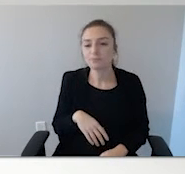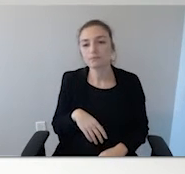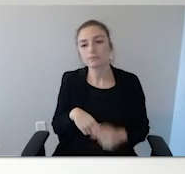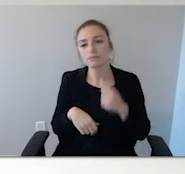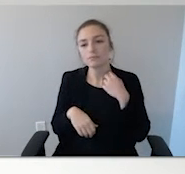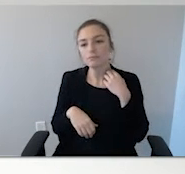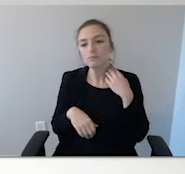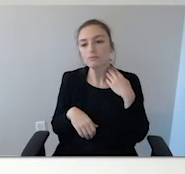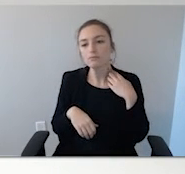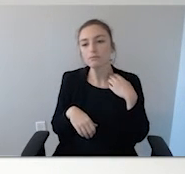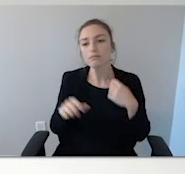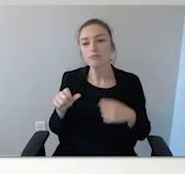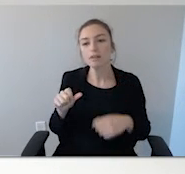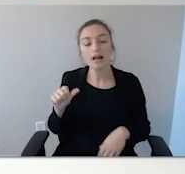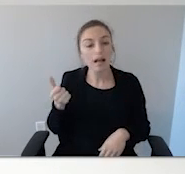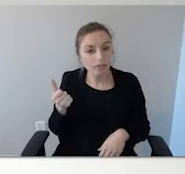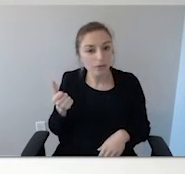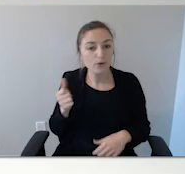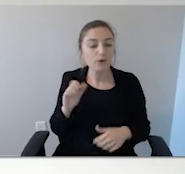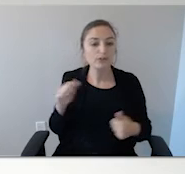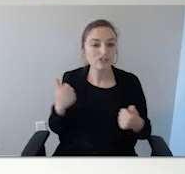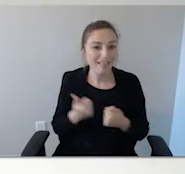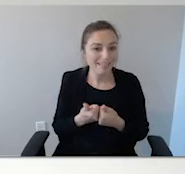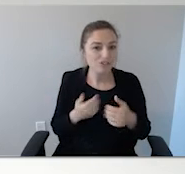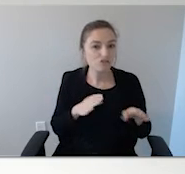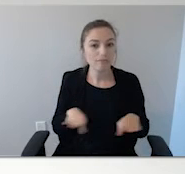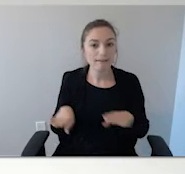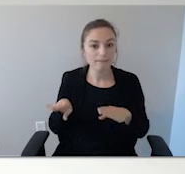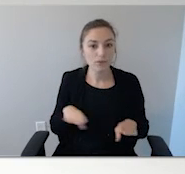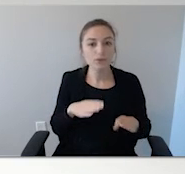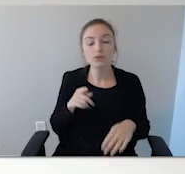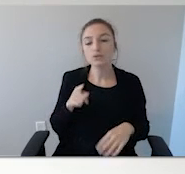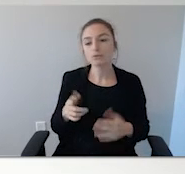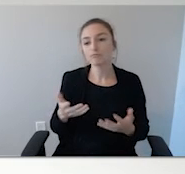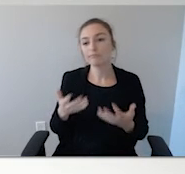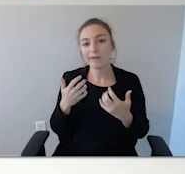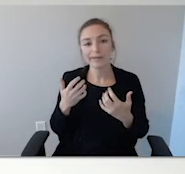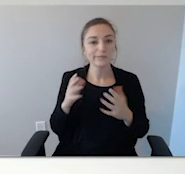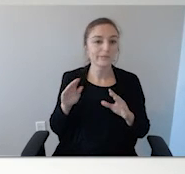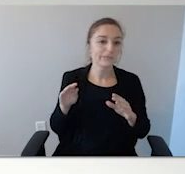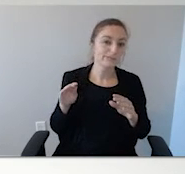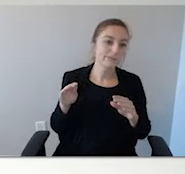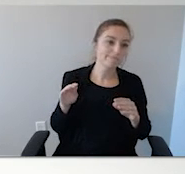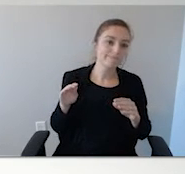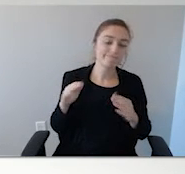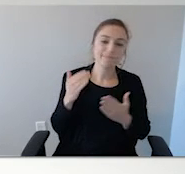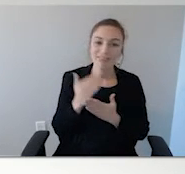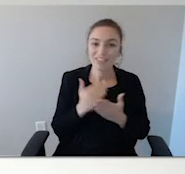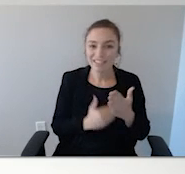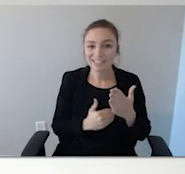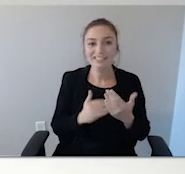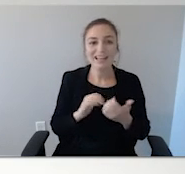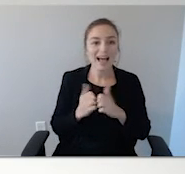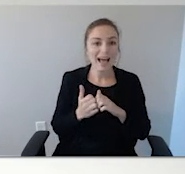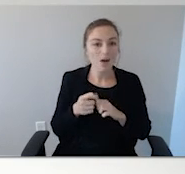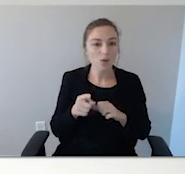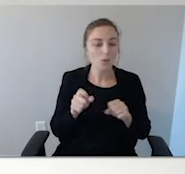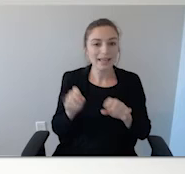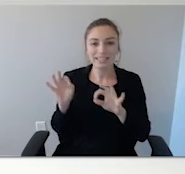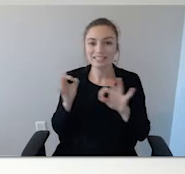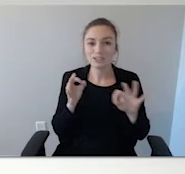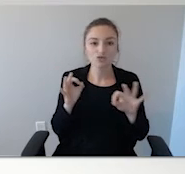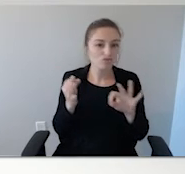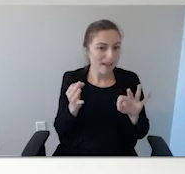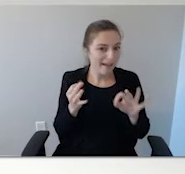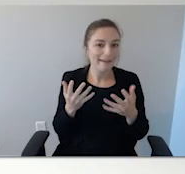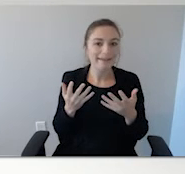help them be easily identified. The challenging behaviors, you also want to give them, list some ways that you can distract them, so that you can